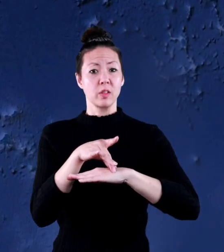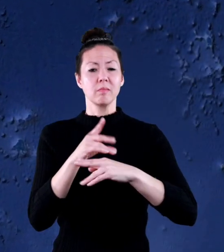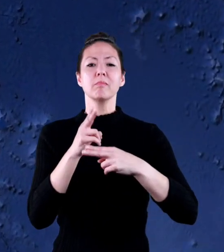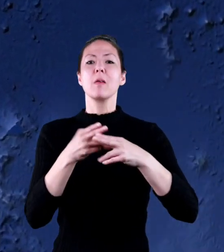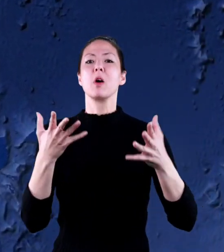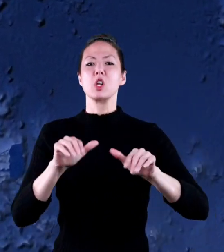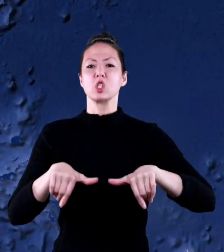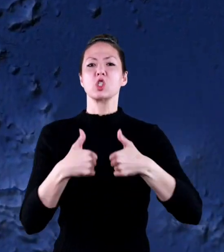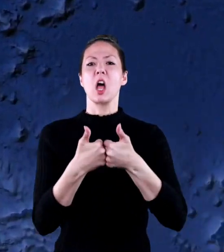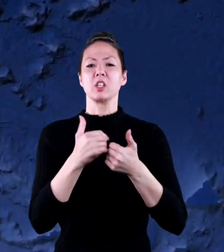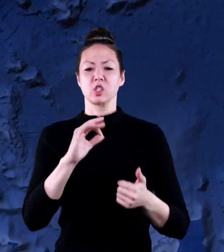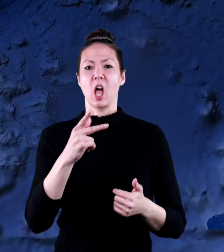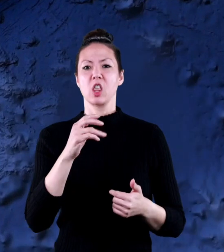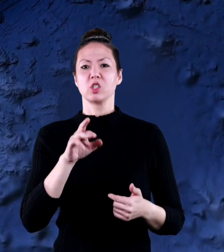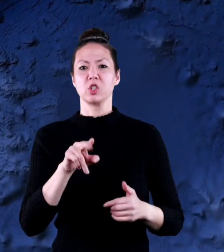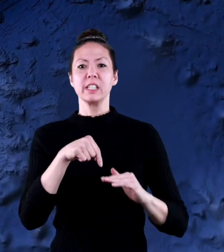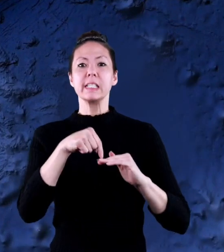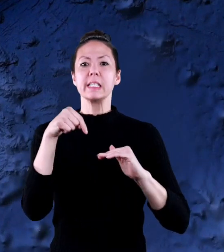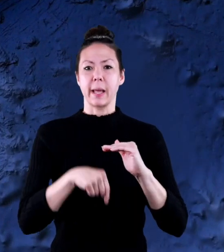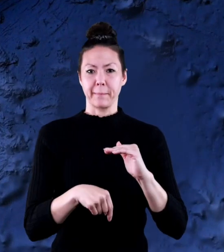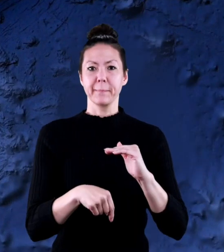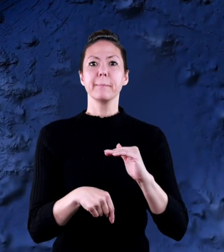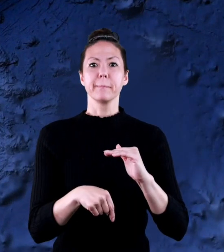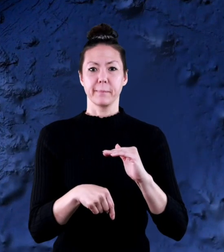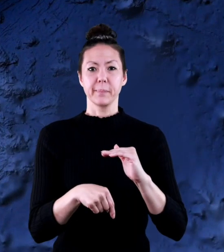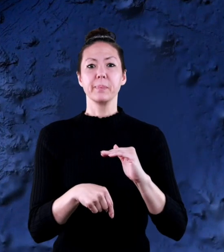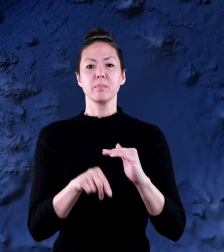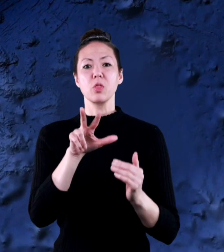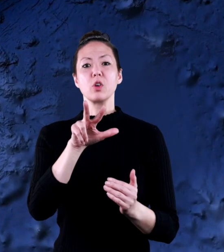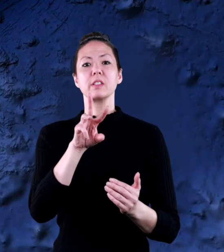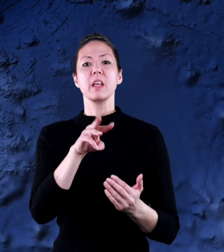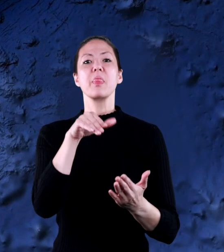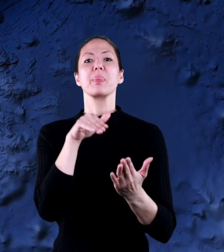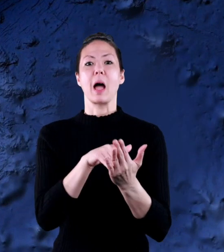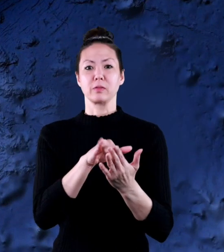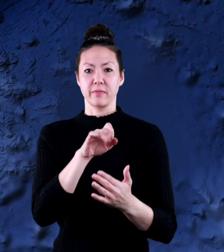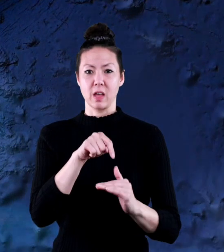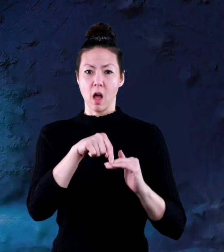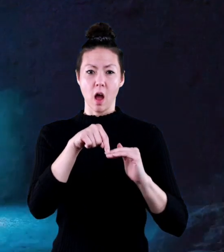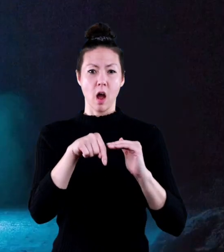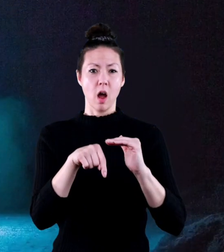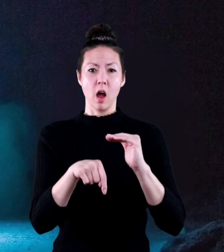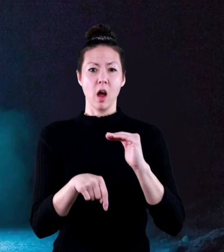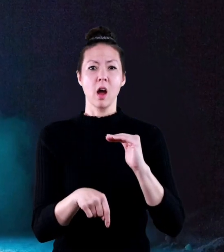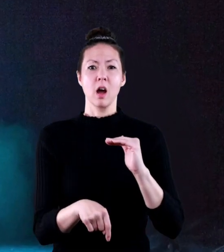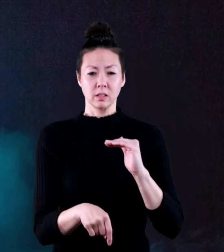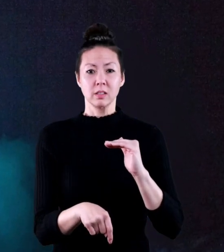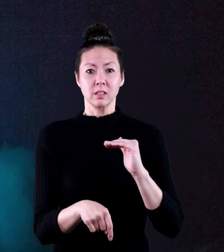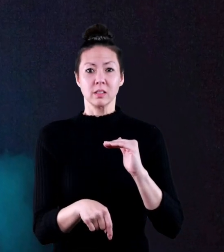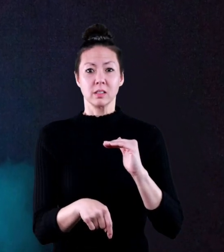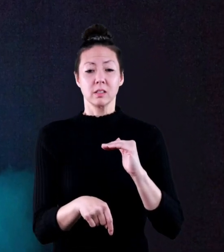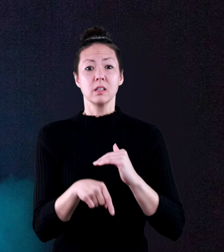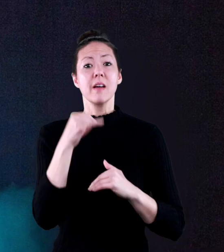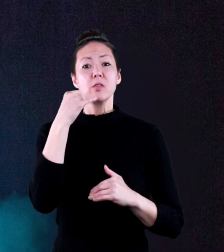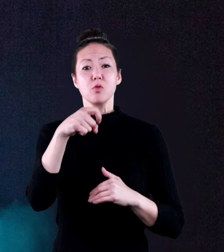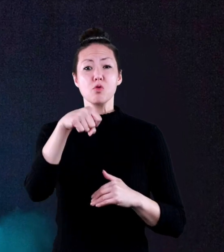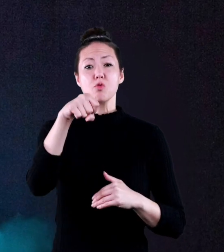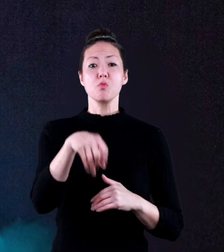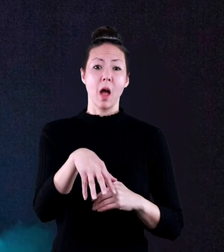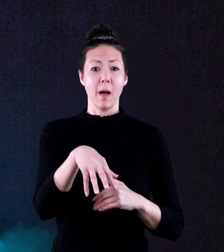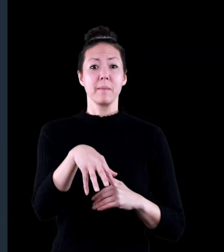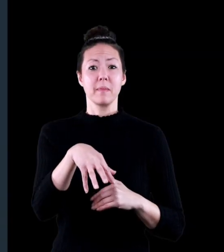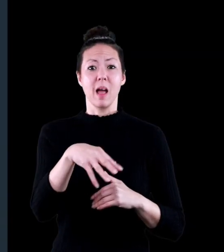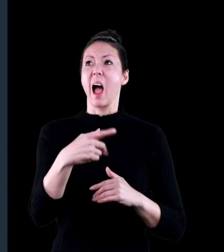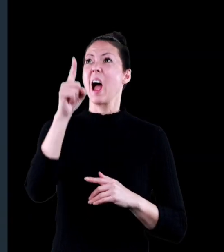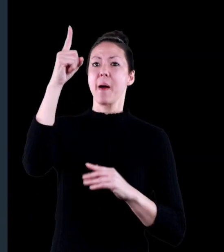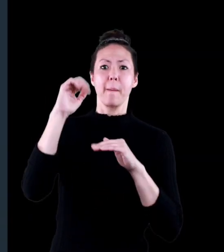earth, named the Challenger Deep. It is over 36,000 feet deep. If